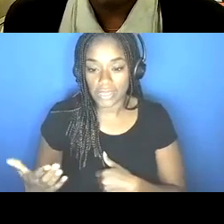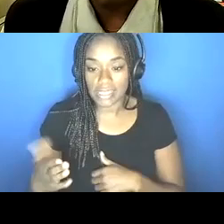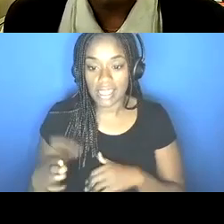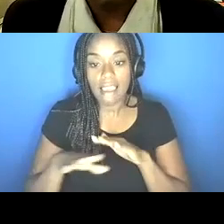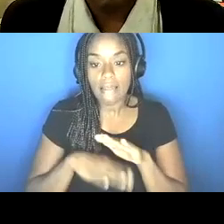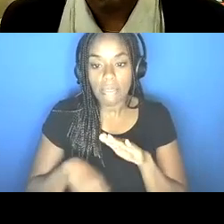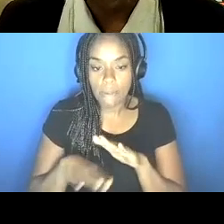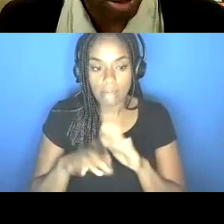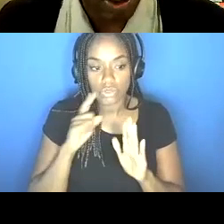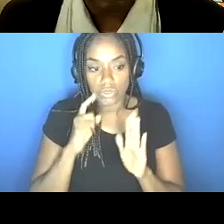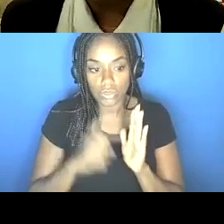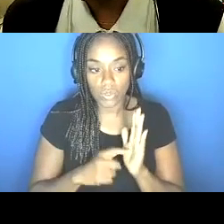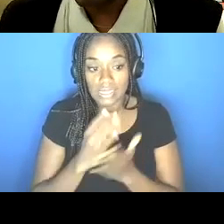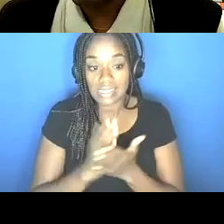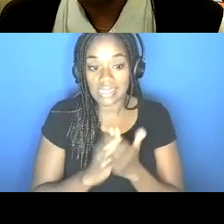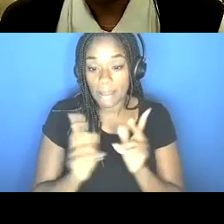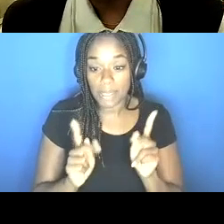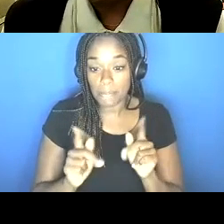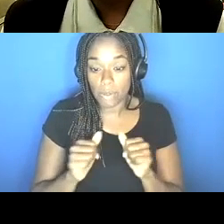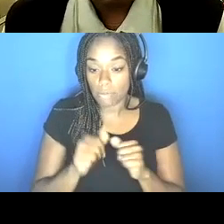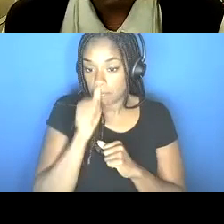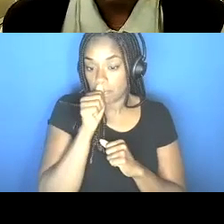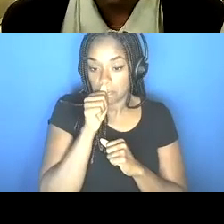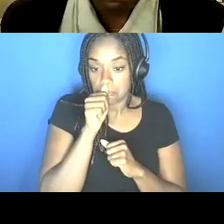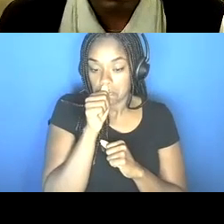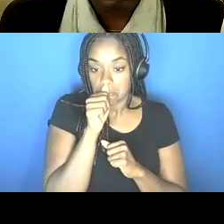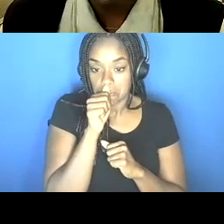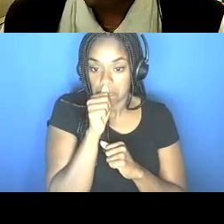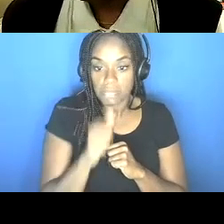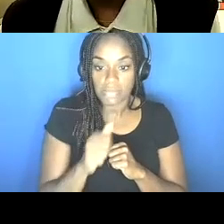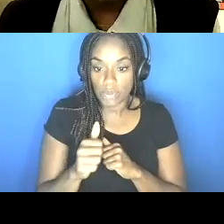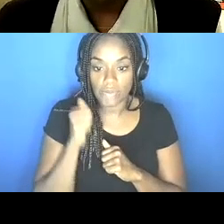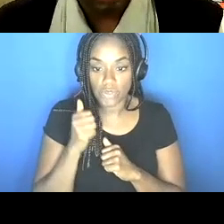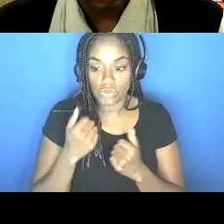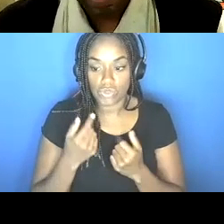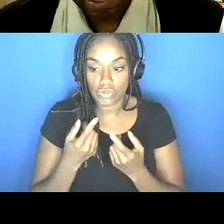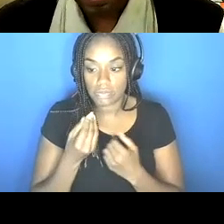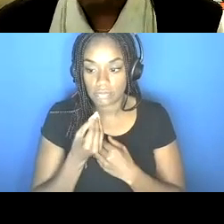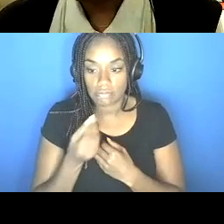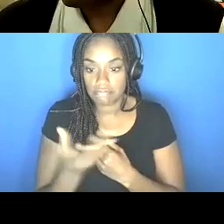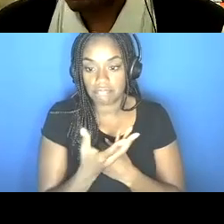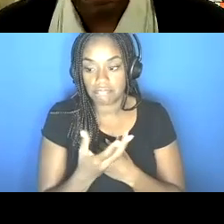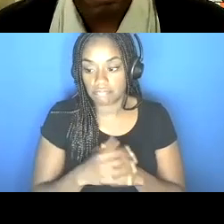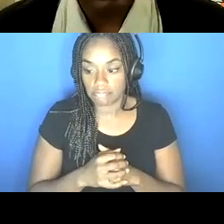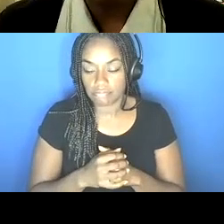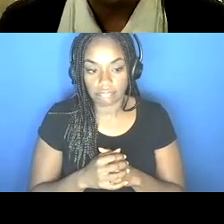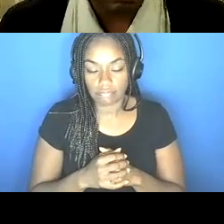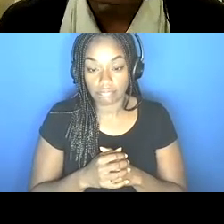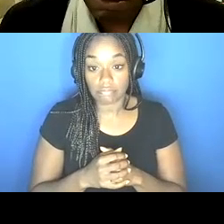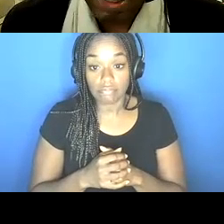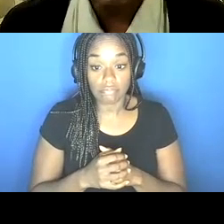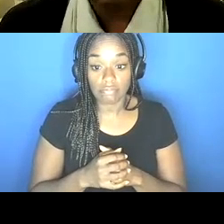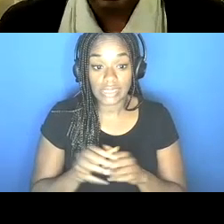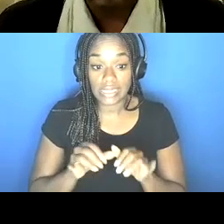see that, um, some folks aren't reporting, some folks decline, um, but also know that across the systems, don't, uh, healthcare system,